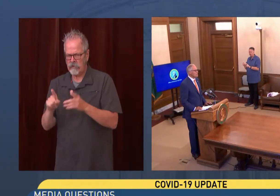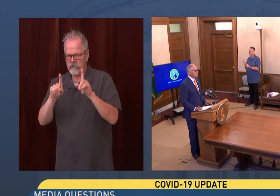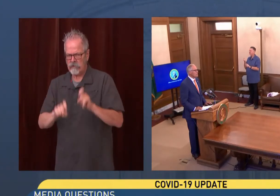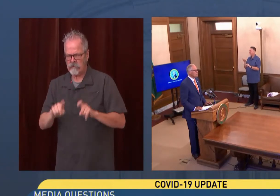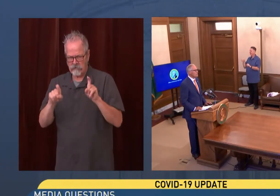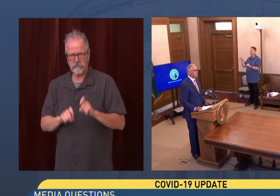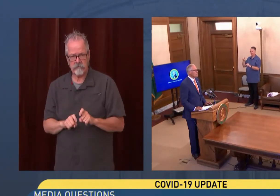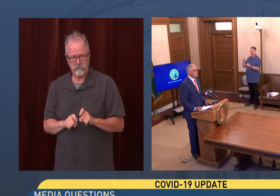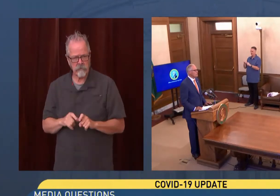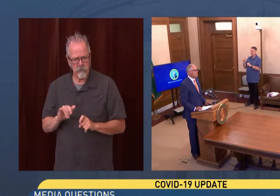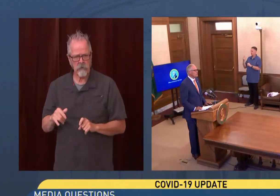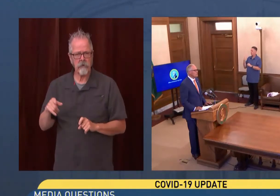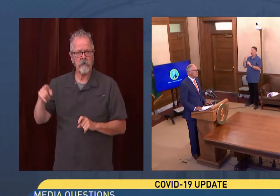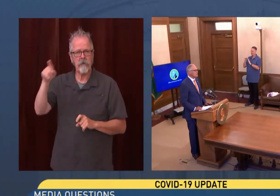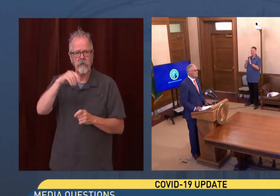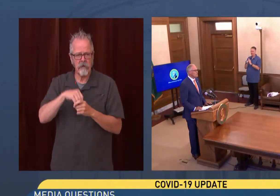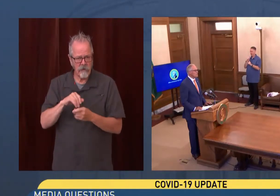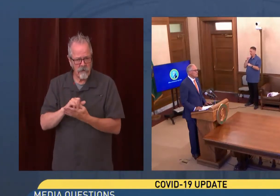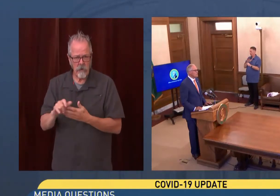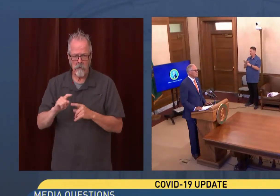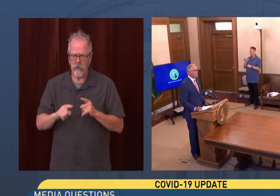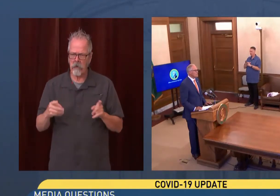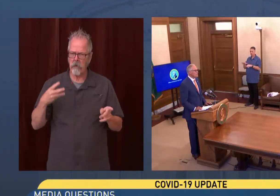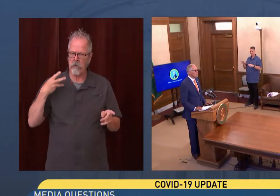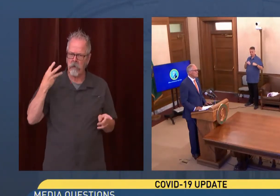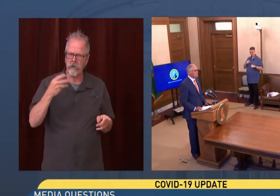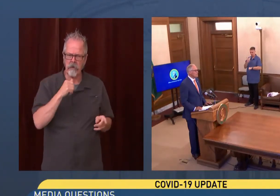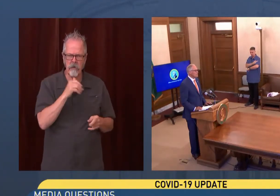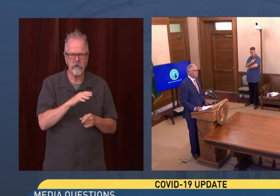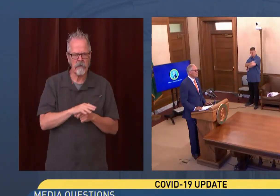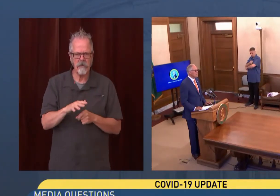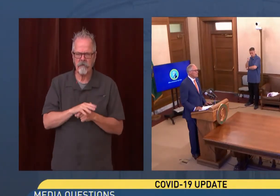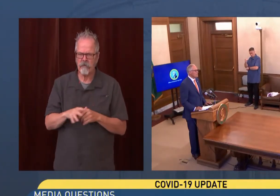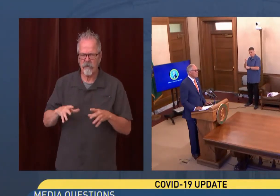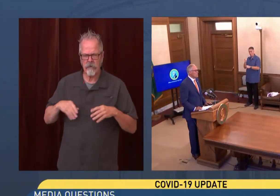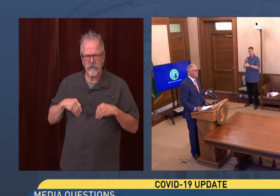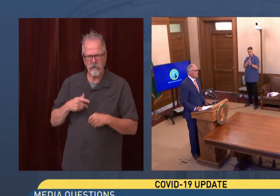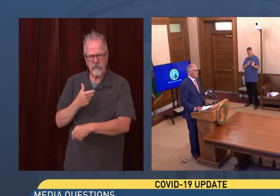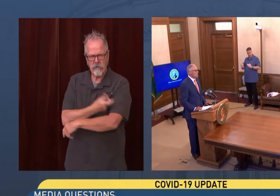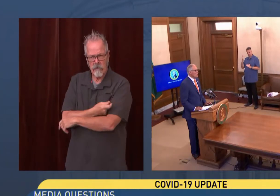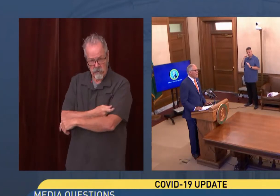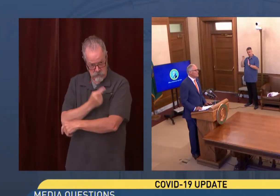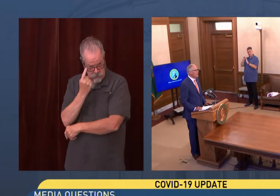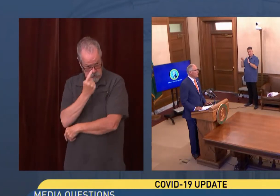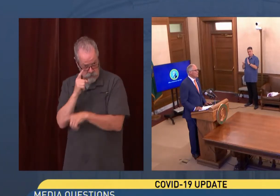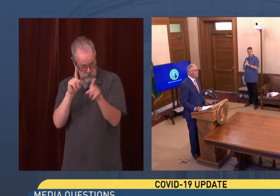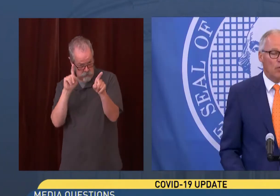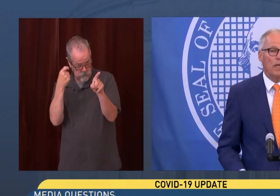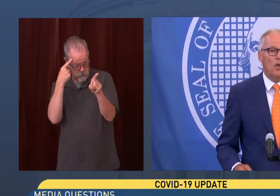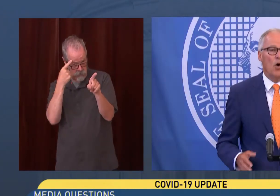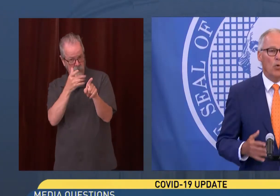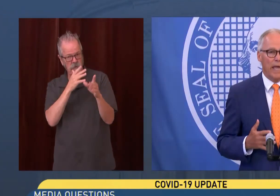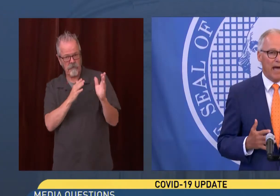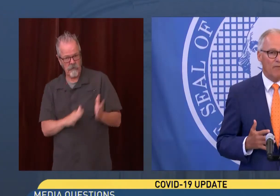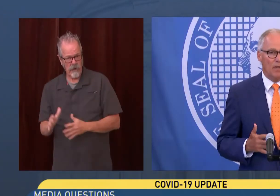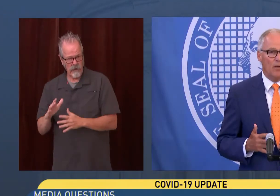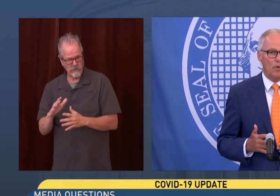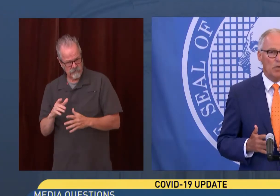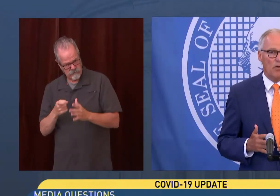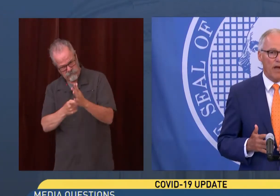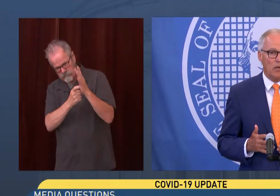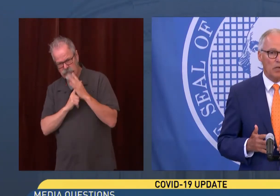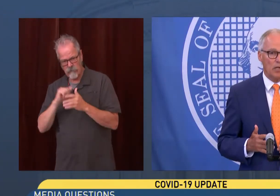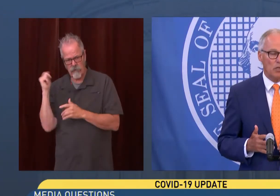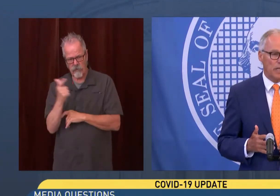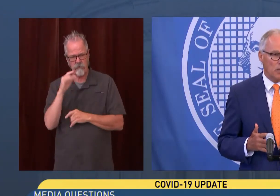vaccinated here in the state, as you just stated, do you plan to have those same requirements for state workers here? So that type of thing, we know we have to